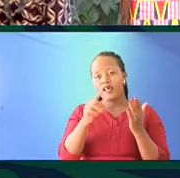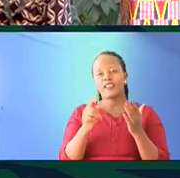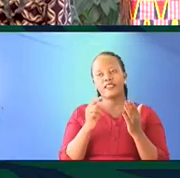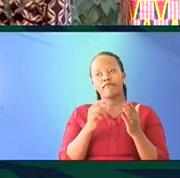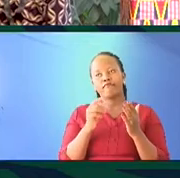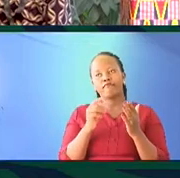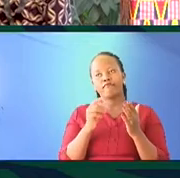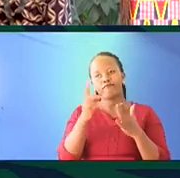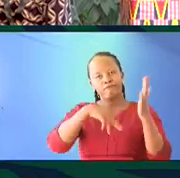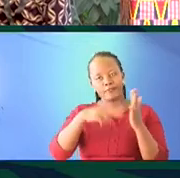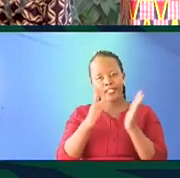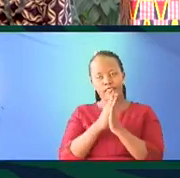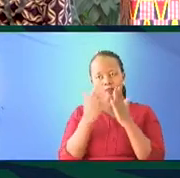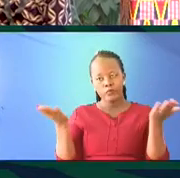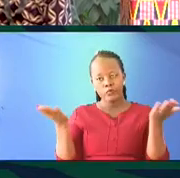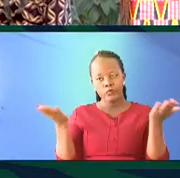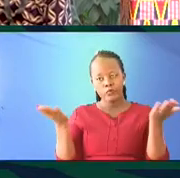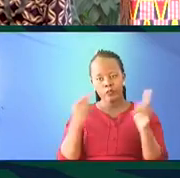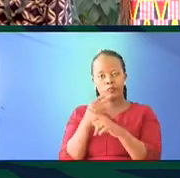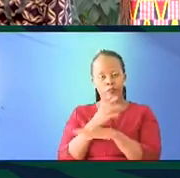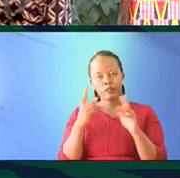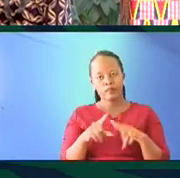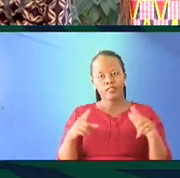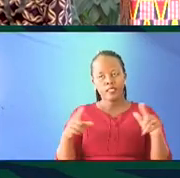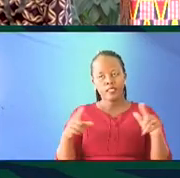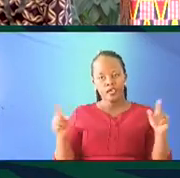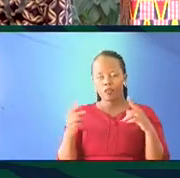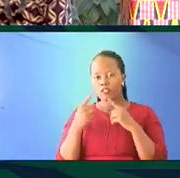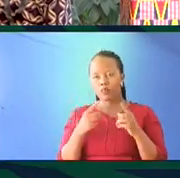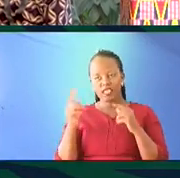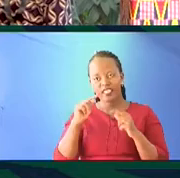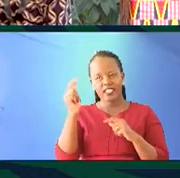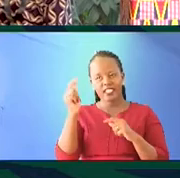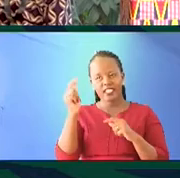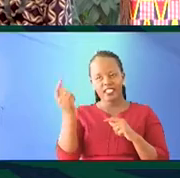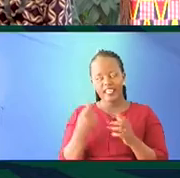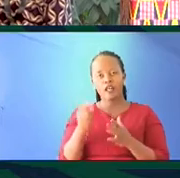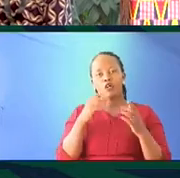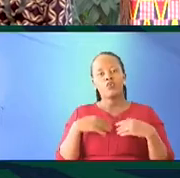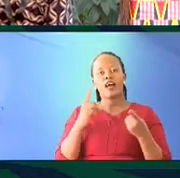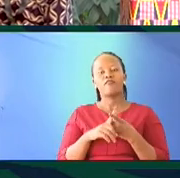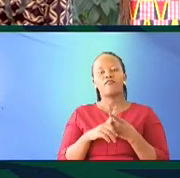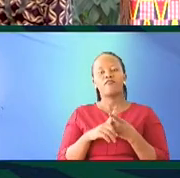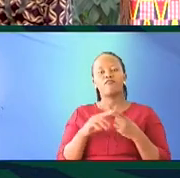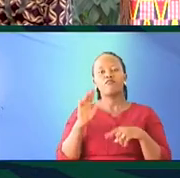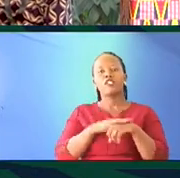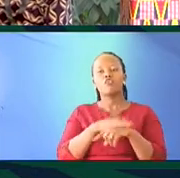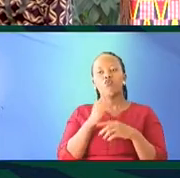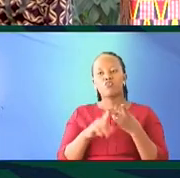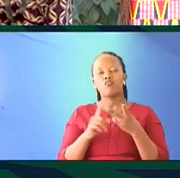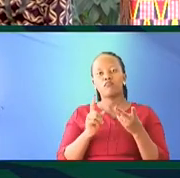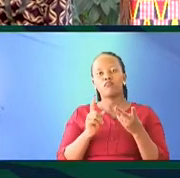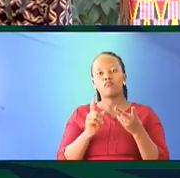books in various languages spoken in Kenya. We have Gekoyo, we